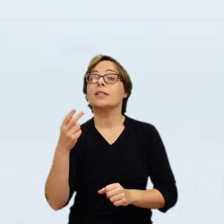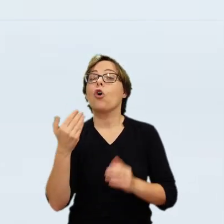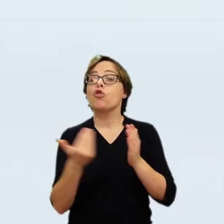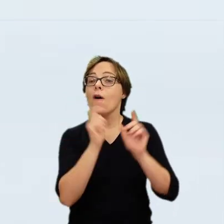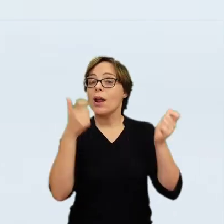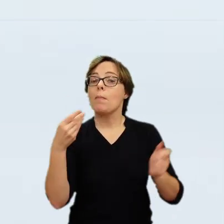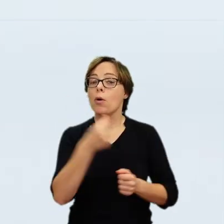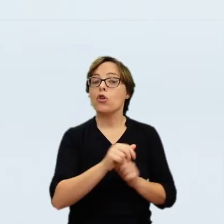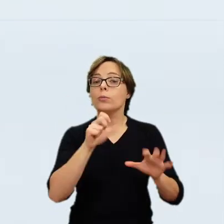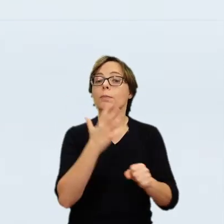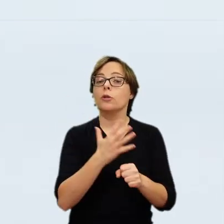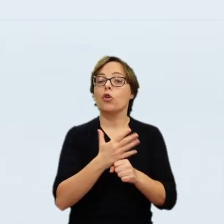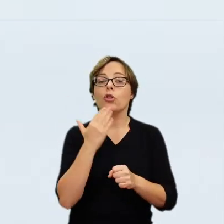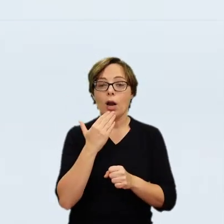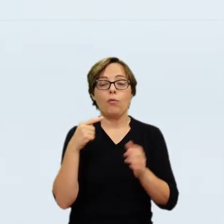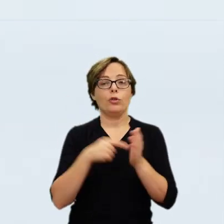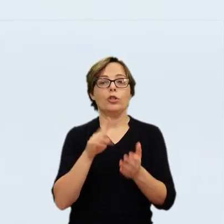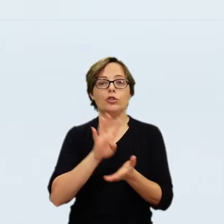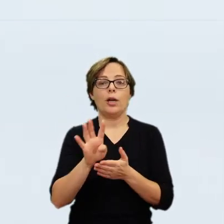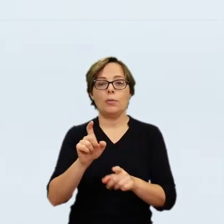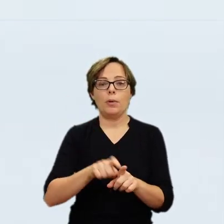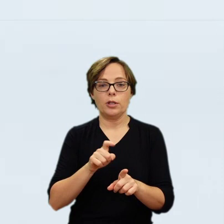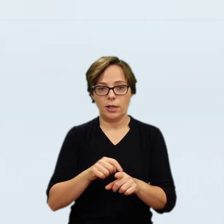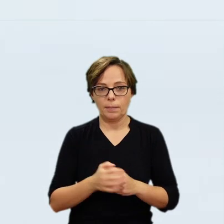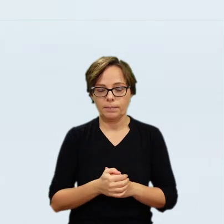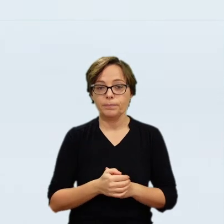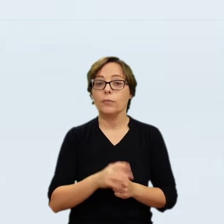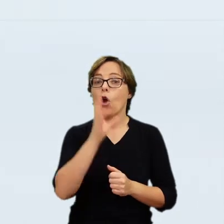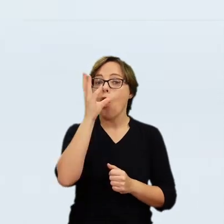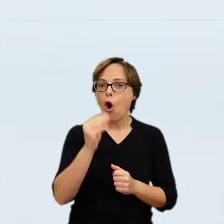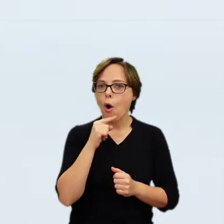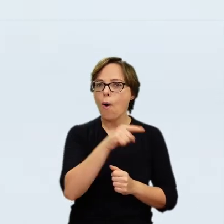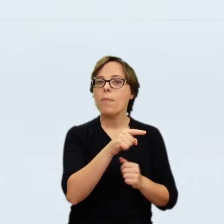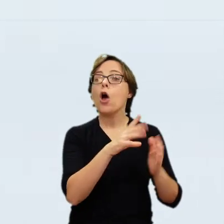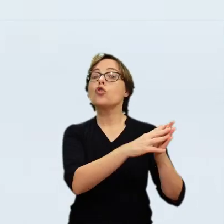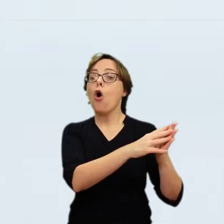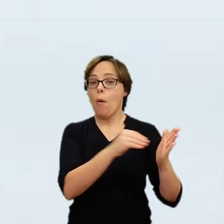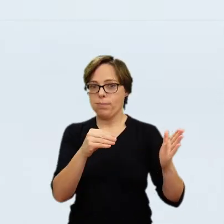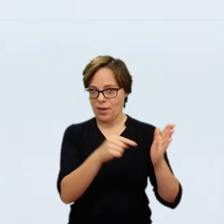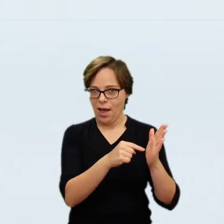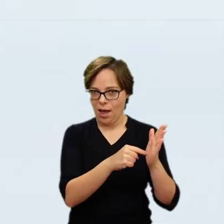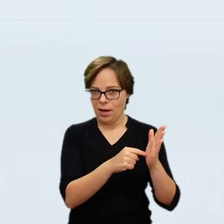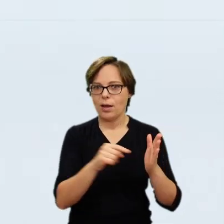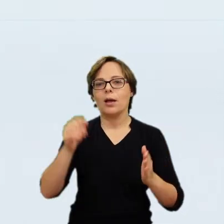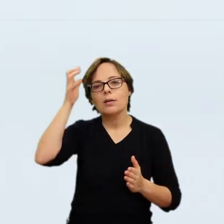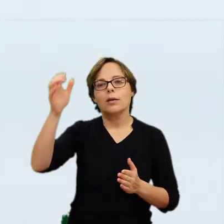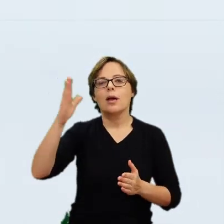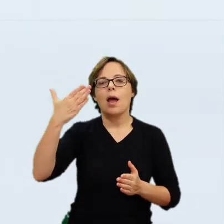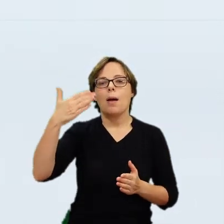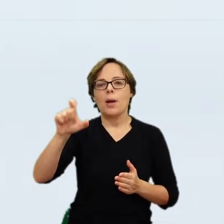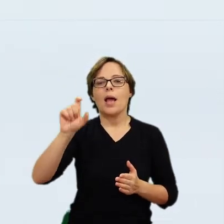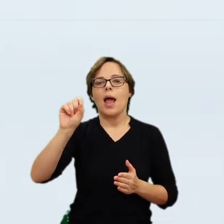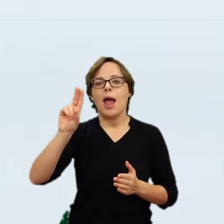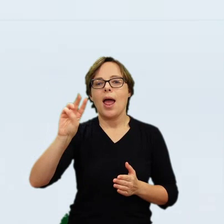Nurembergkirch on the 6th of September of that year and would be on view between the 8th of September and the 31st of October,